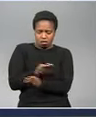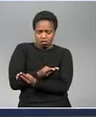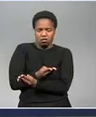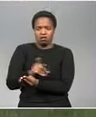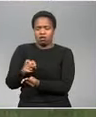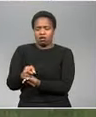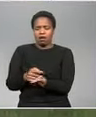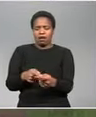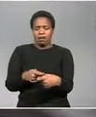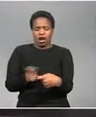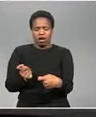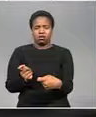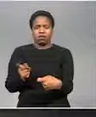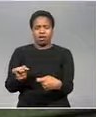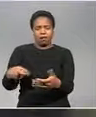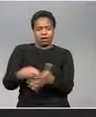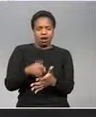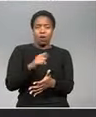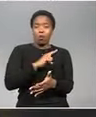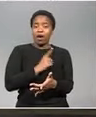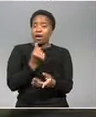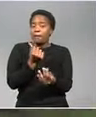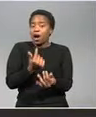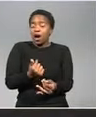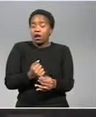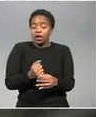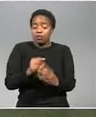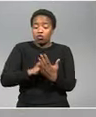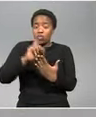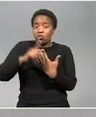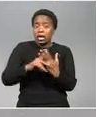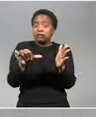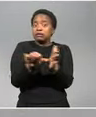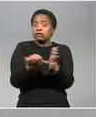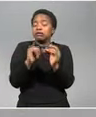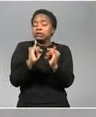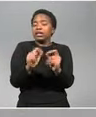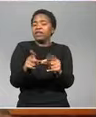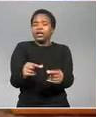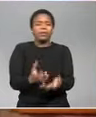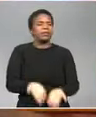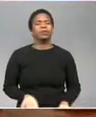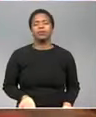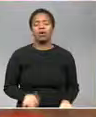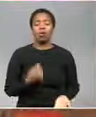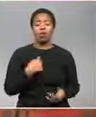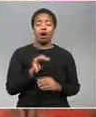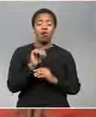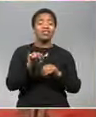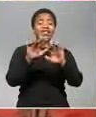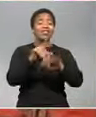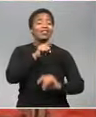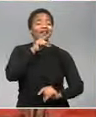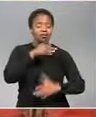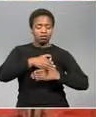through because they just don't have capital to complete critical projects and in any case there are about over just over 10,000 jobs on the